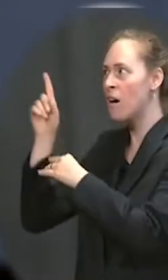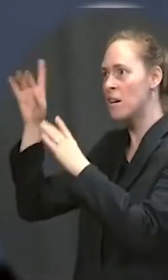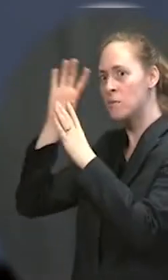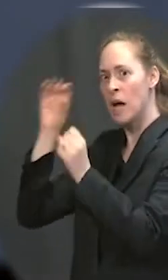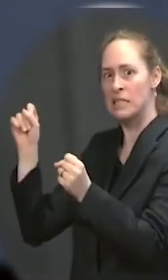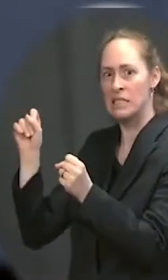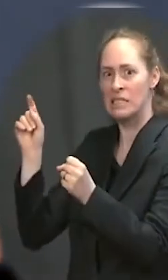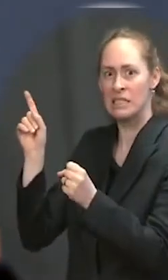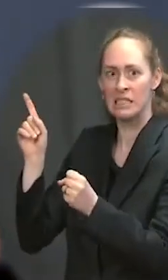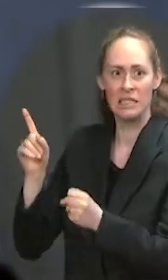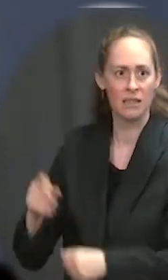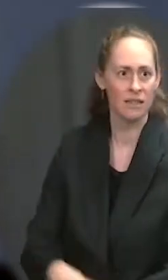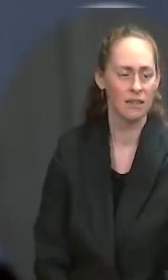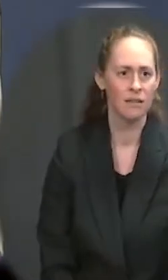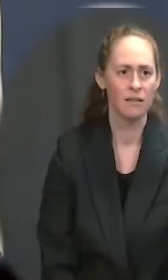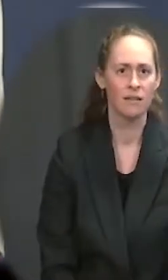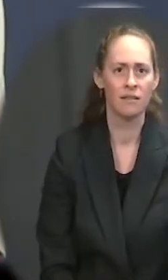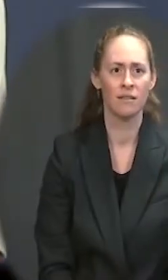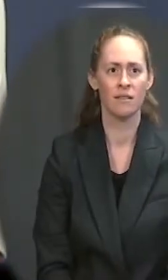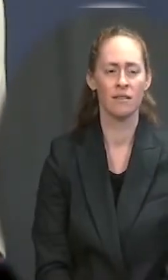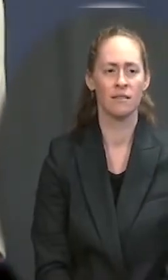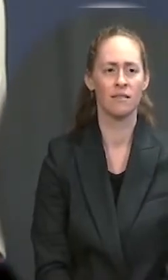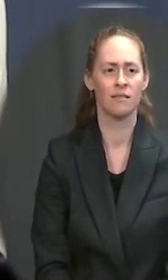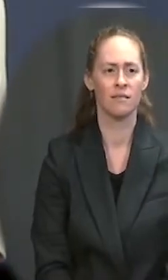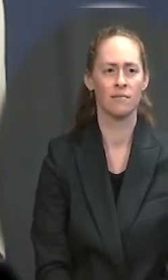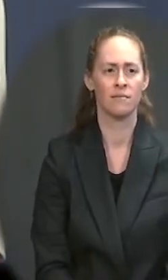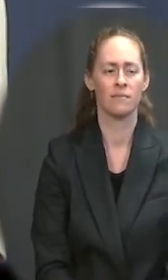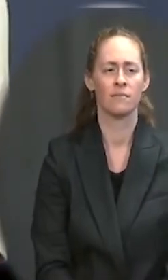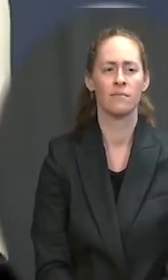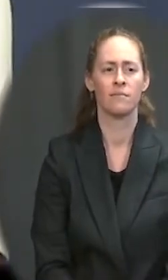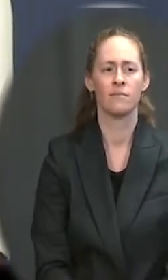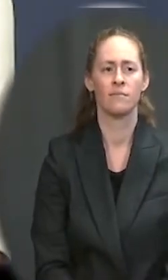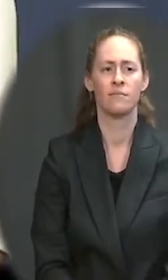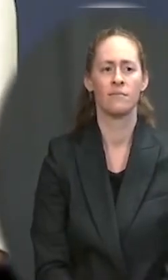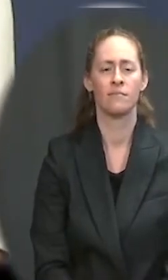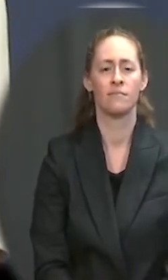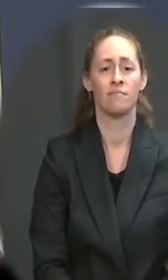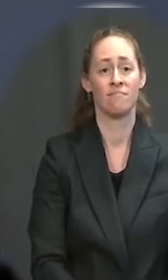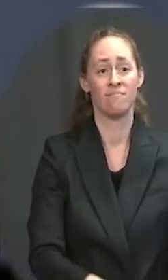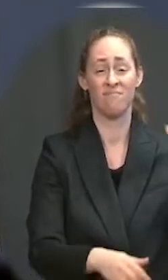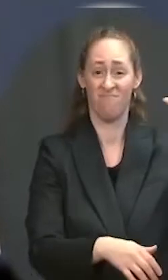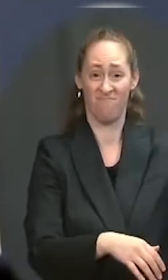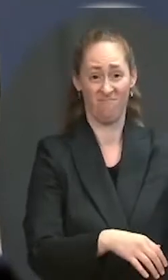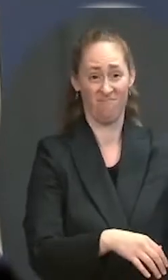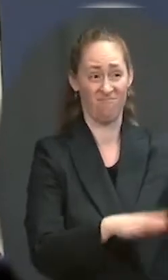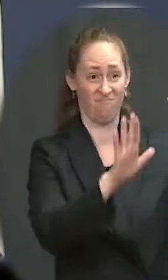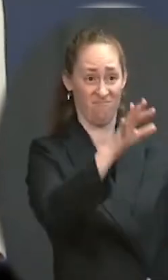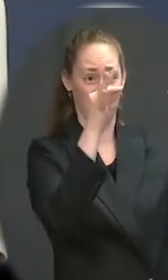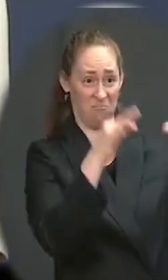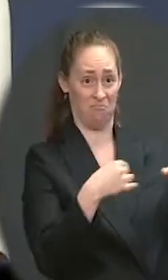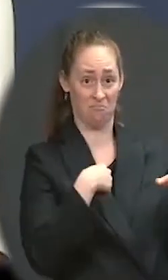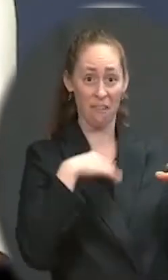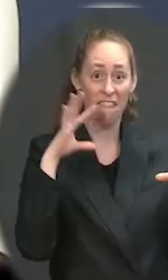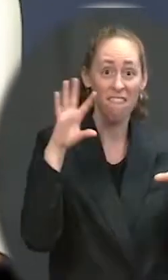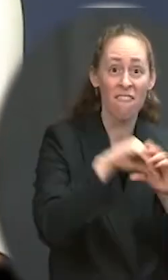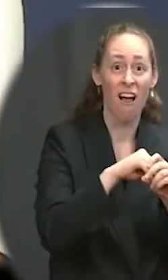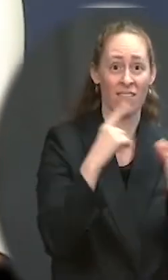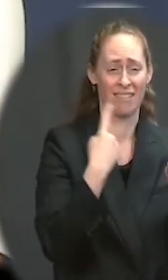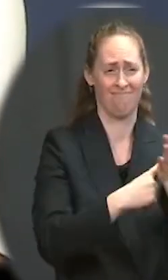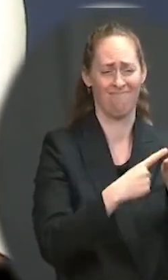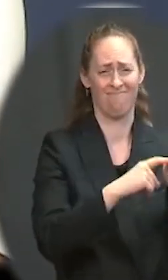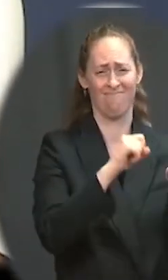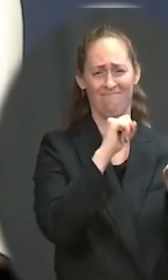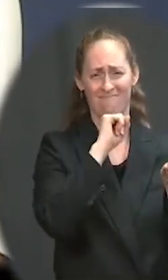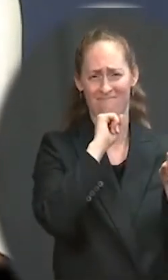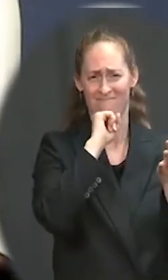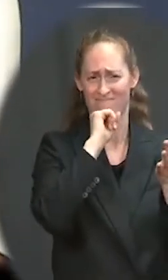that this is an independent board's decision. And we're not going to have any comment on the future of the former president's